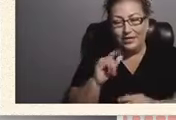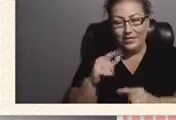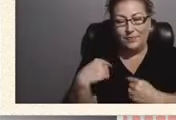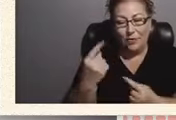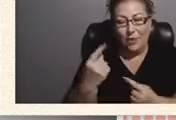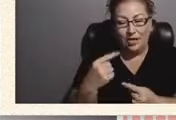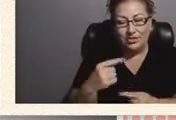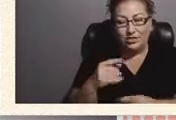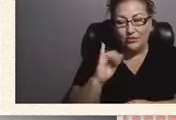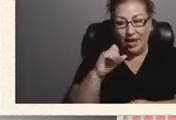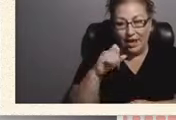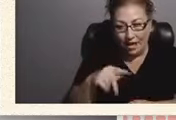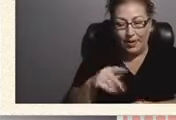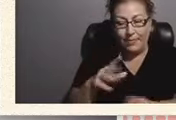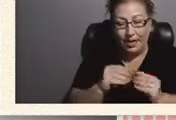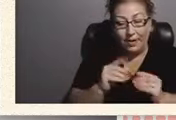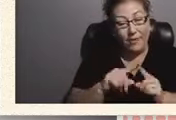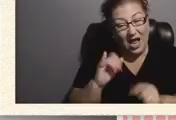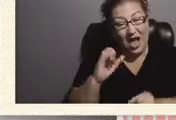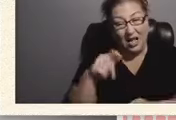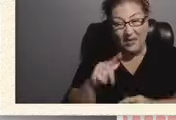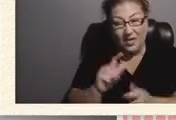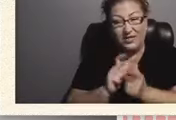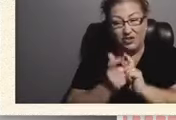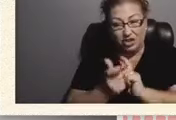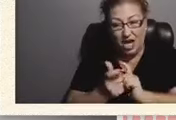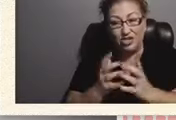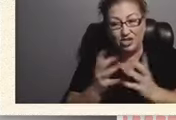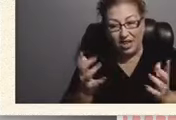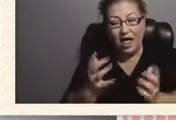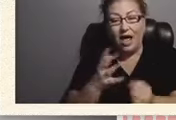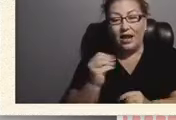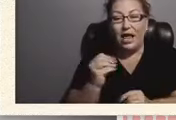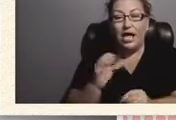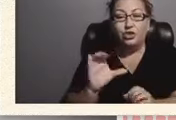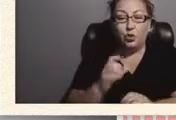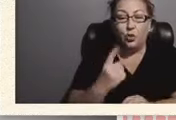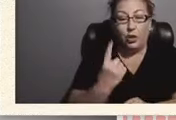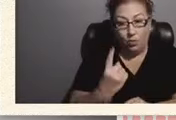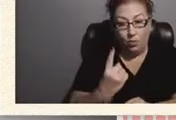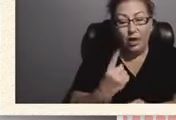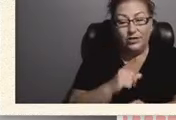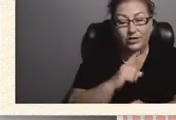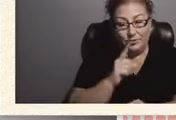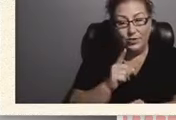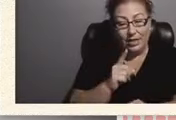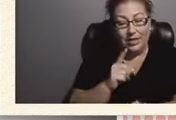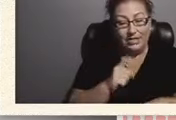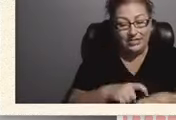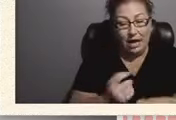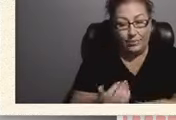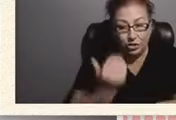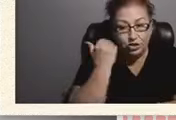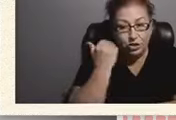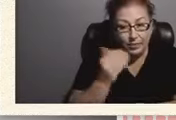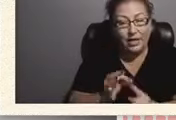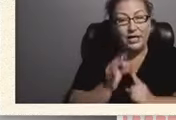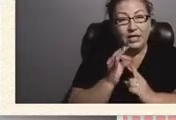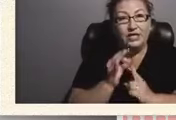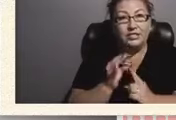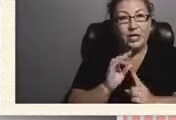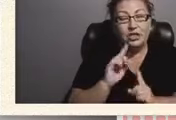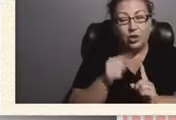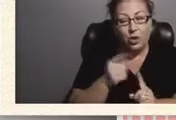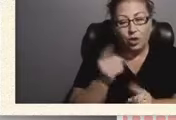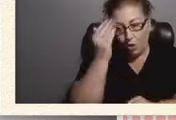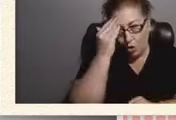meeting but ieps have changed a lot and doing one is is very time consuming especially when you know what you're